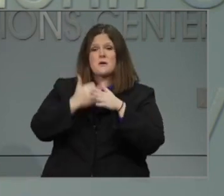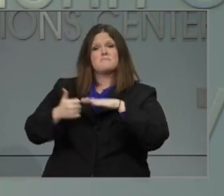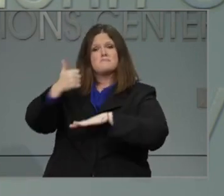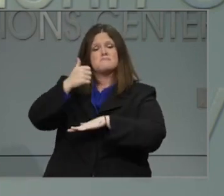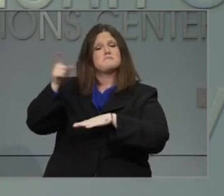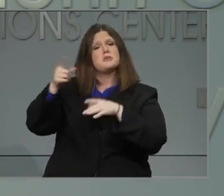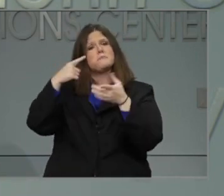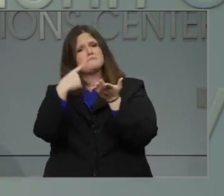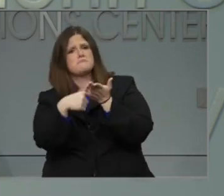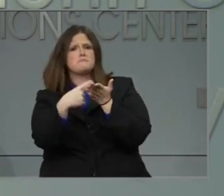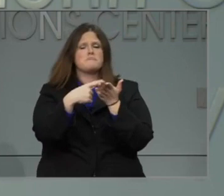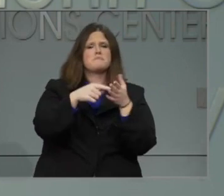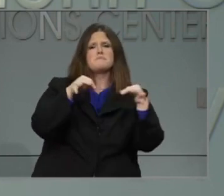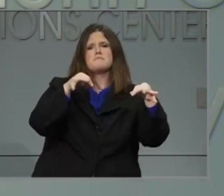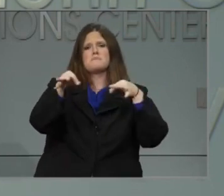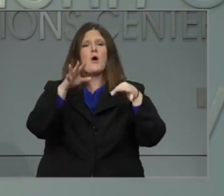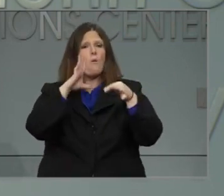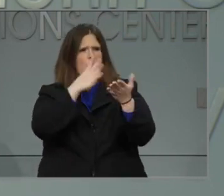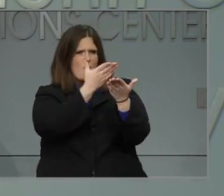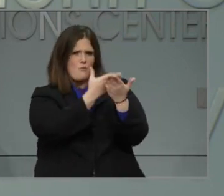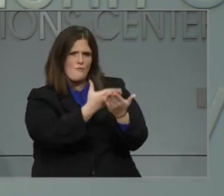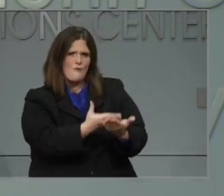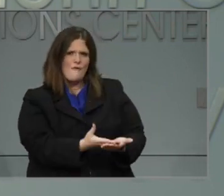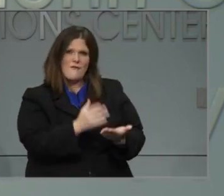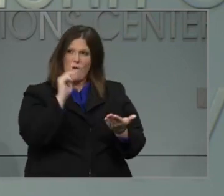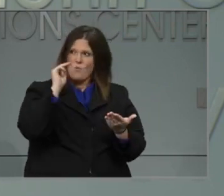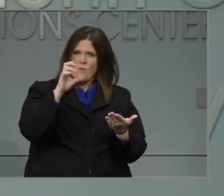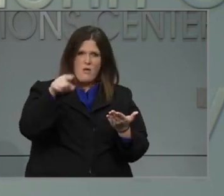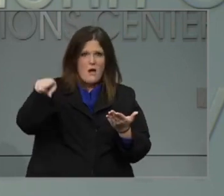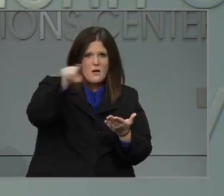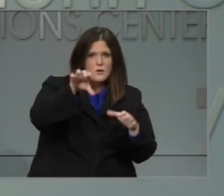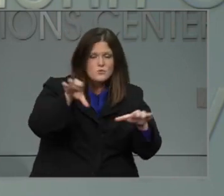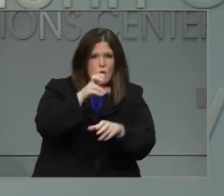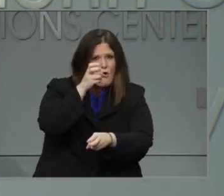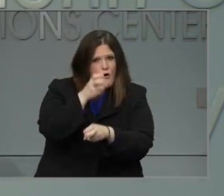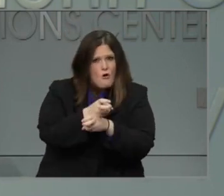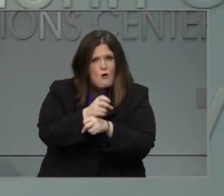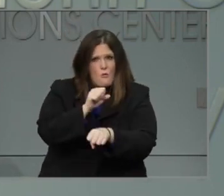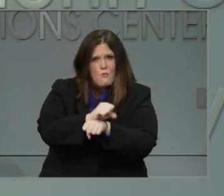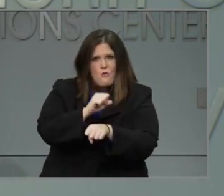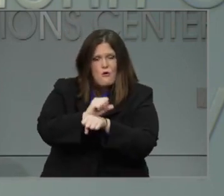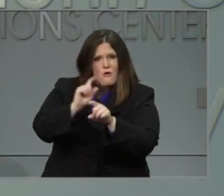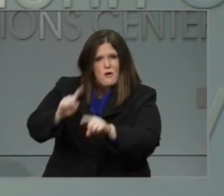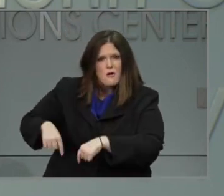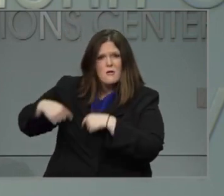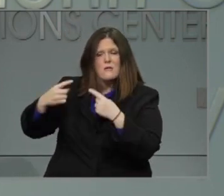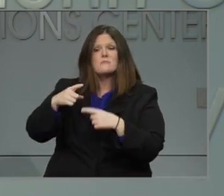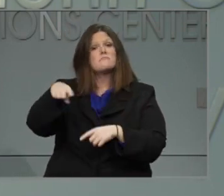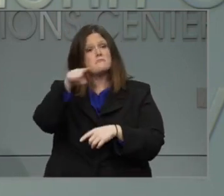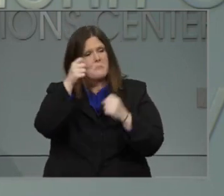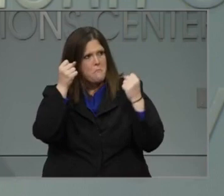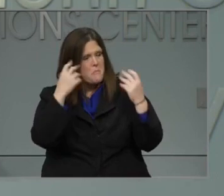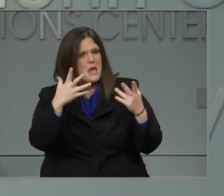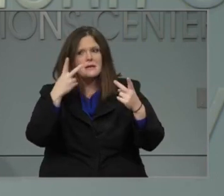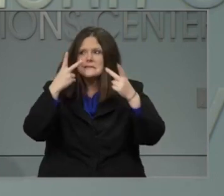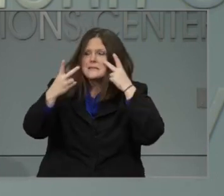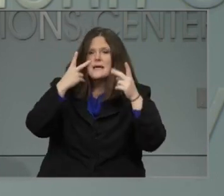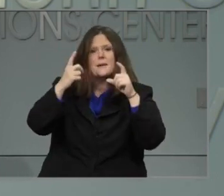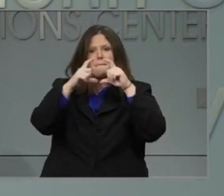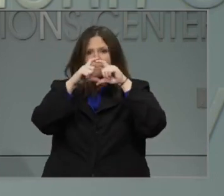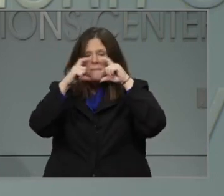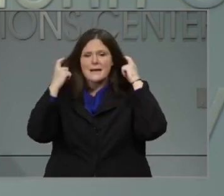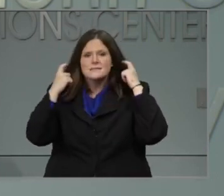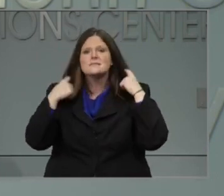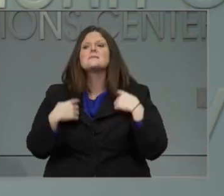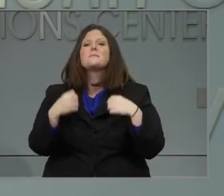most North Carolinians are doing the hard work to improve our numbers and trends. Many people are wearing masks, keeping social distance,